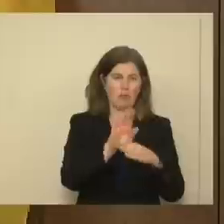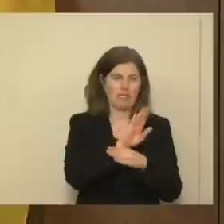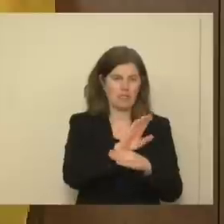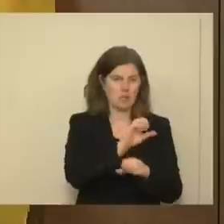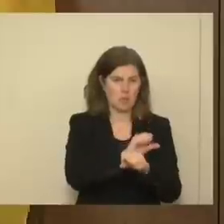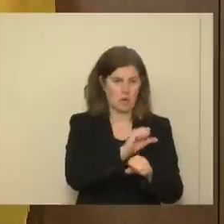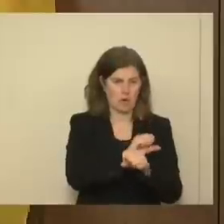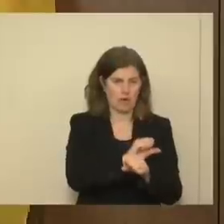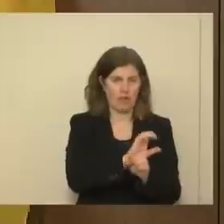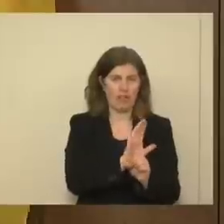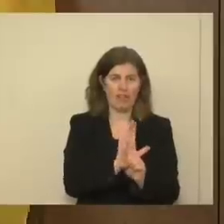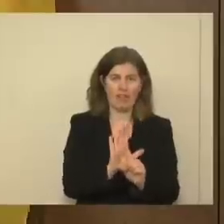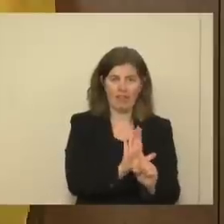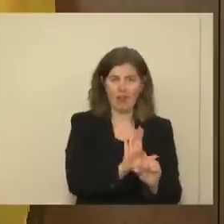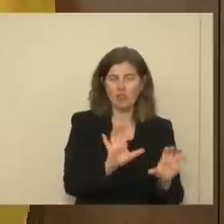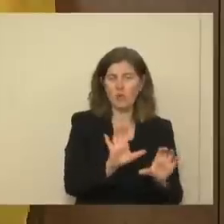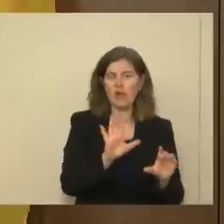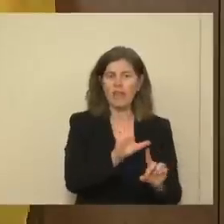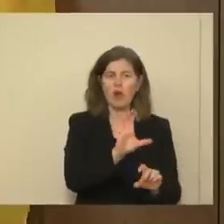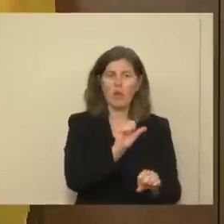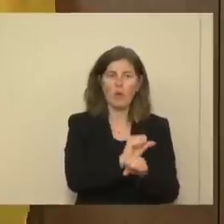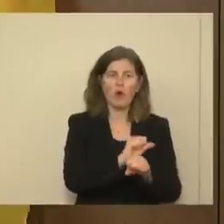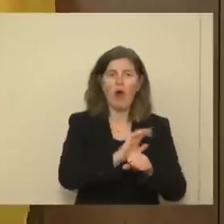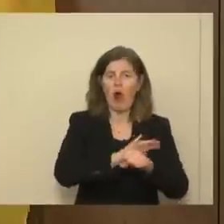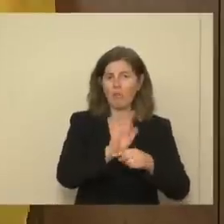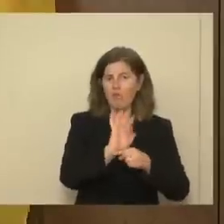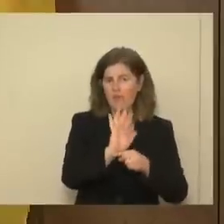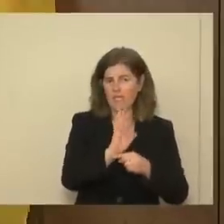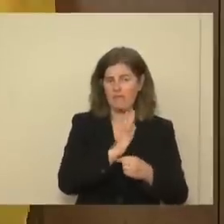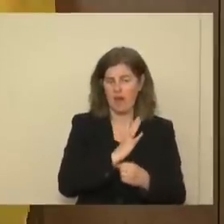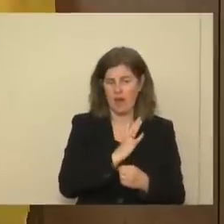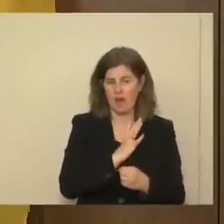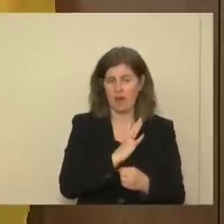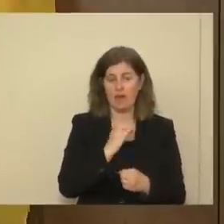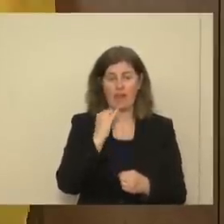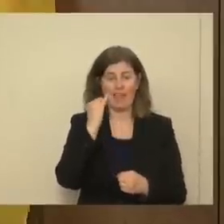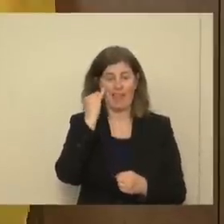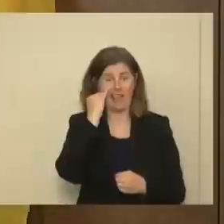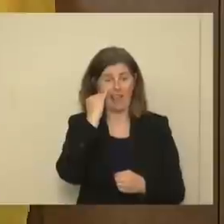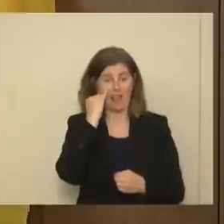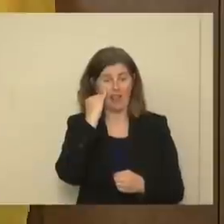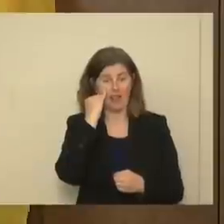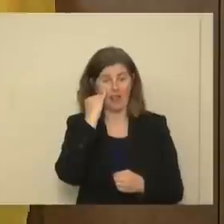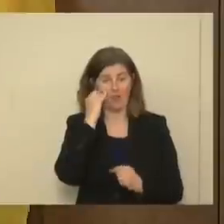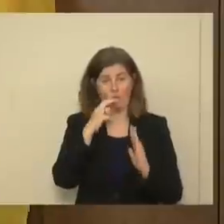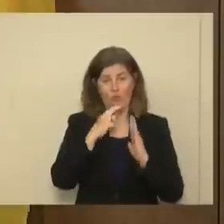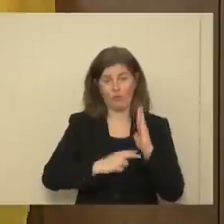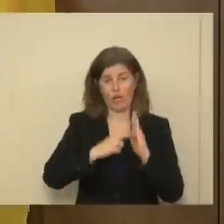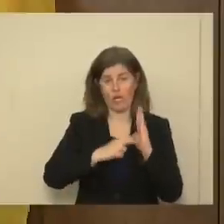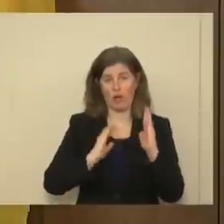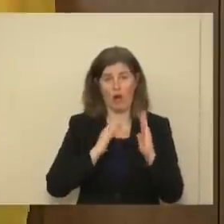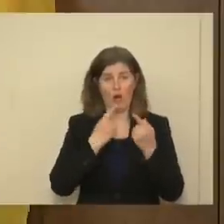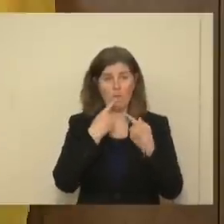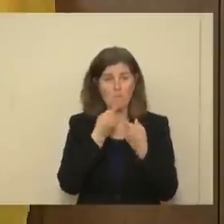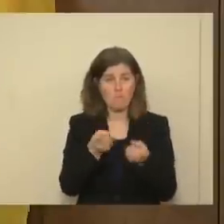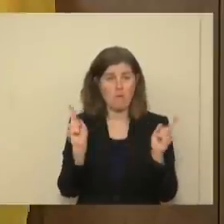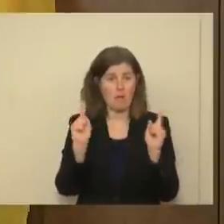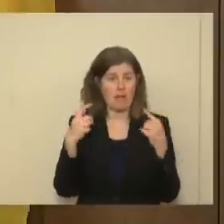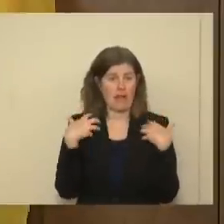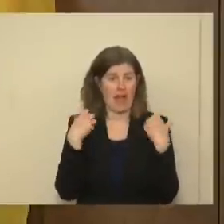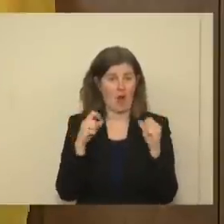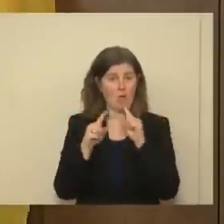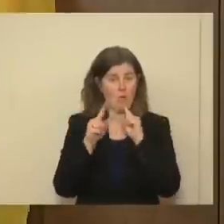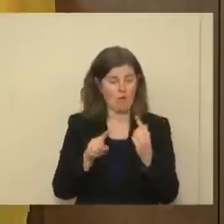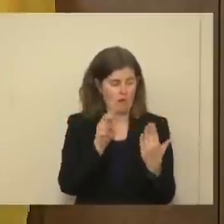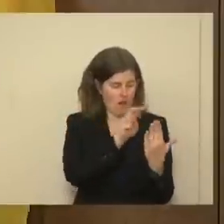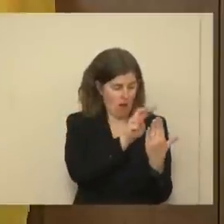and they're doing now their work on movie sets, that if you are reading our public health order as carefully as